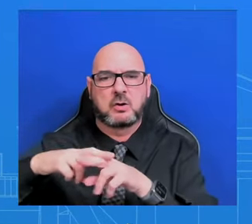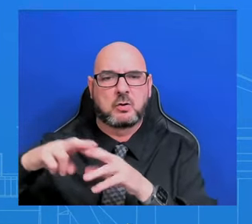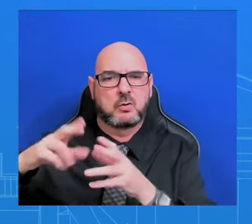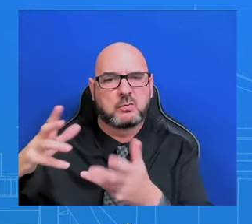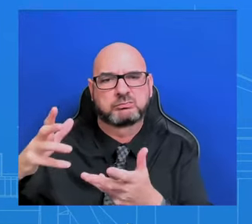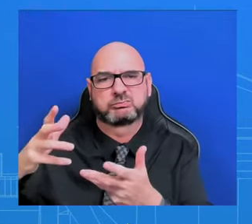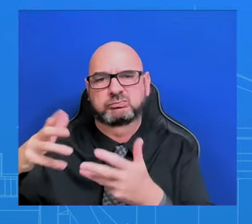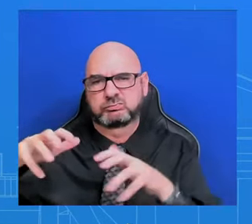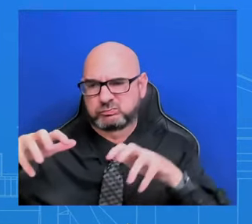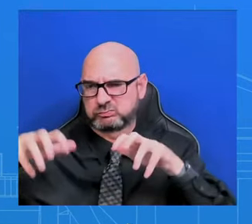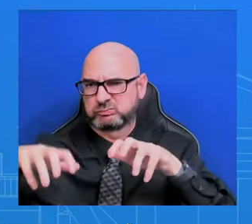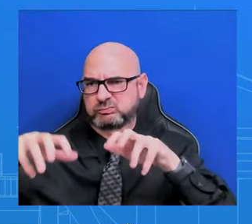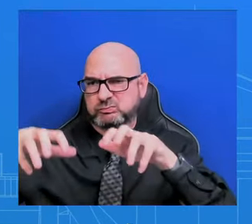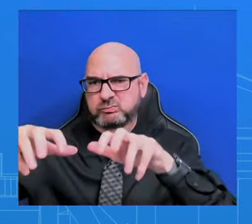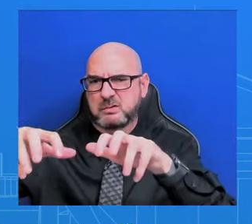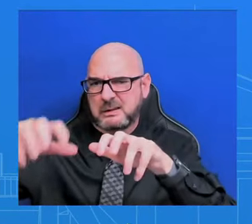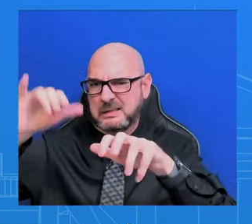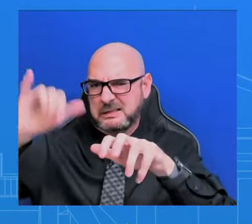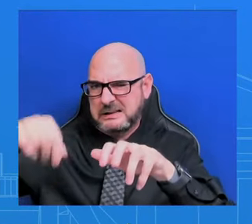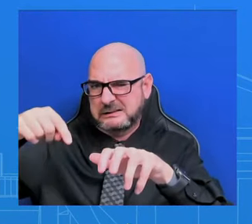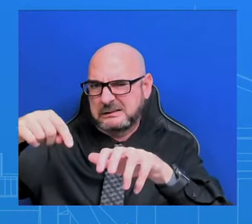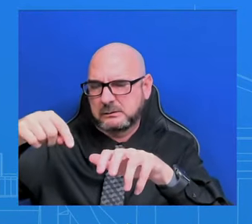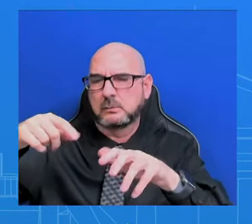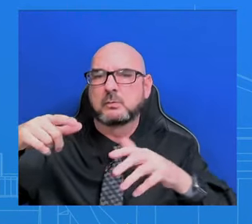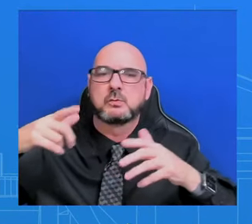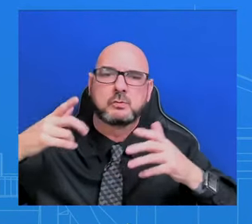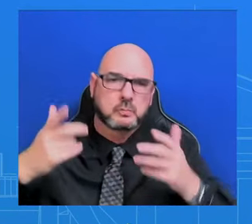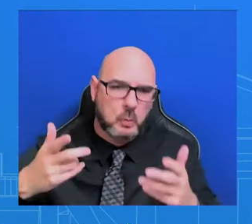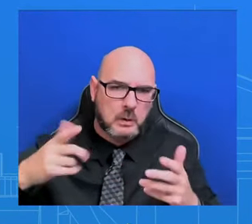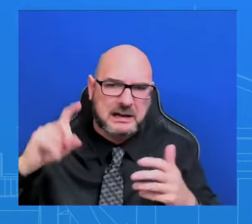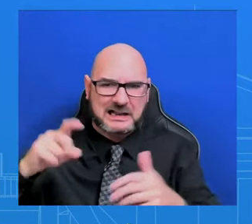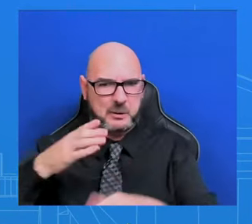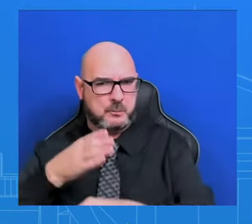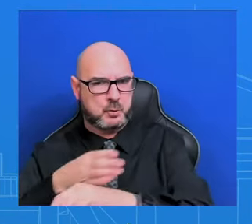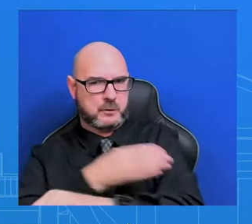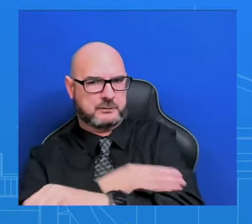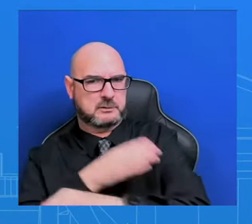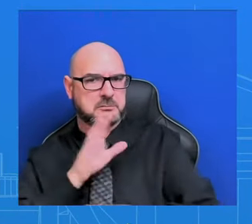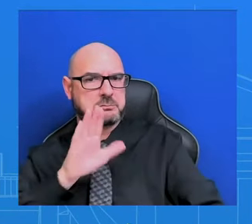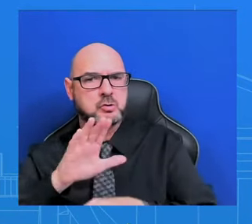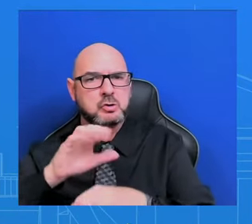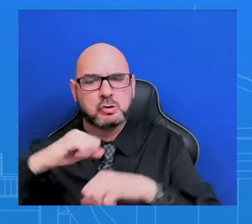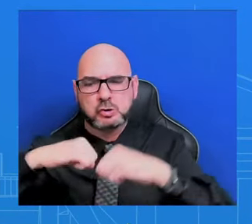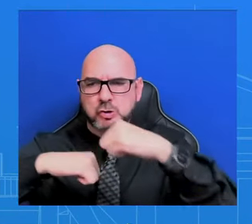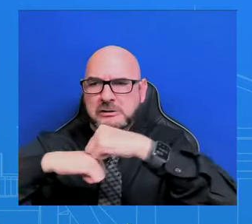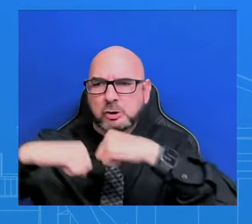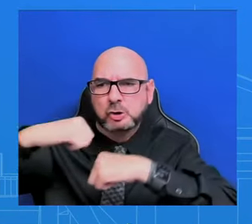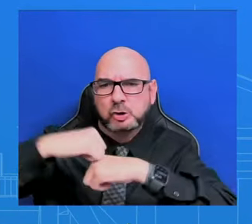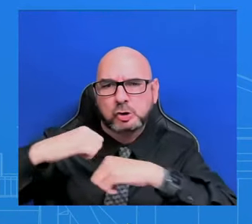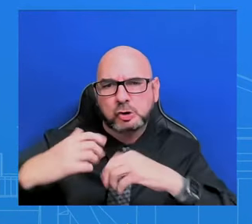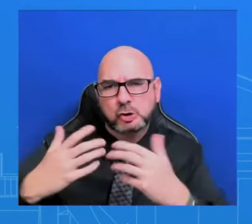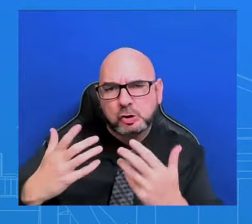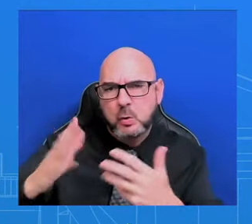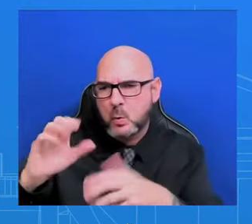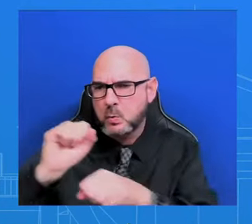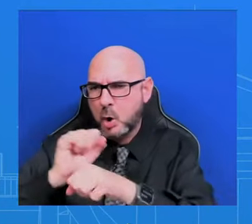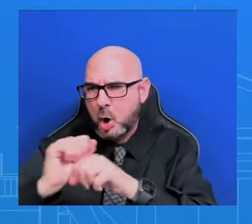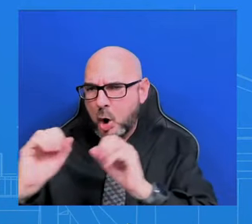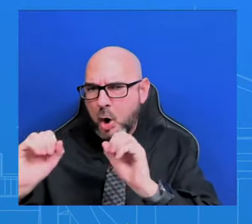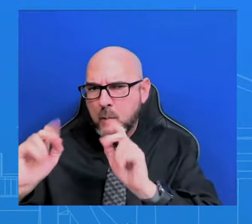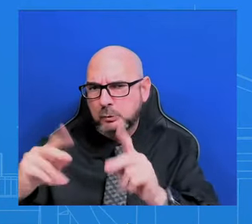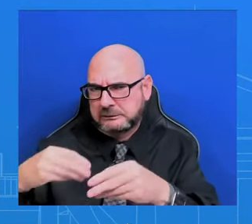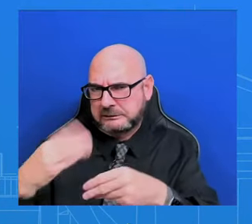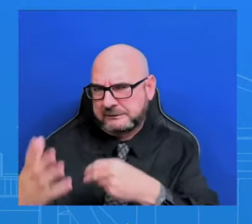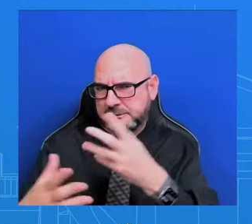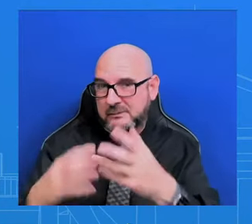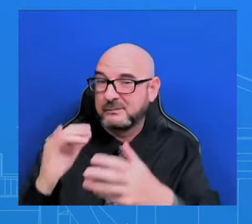of opportunities for infrastructure improvement and employment opportunities. And that's, you know, that's a years-long process. It's going to take a long time